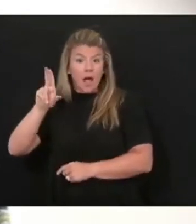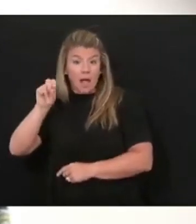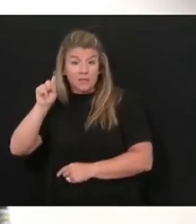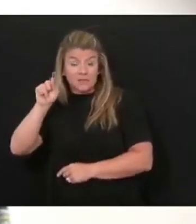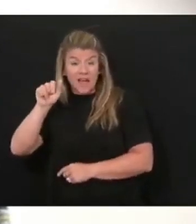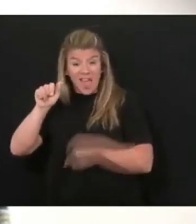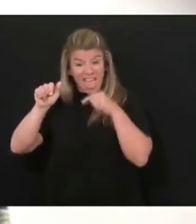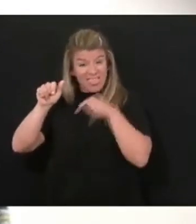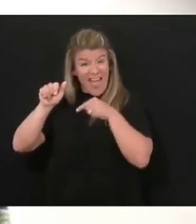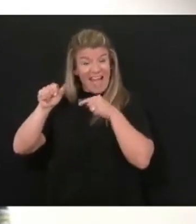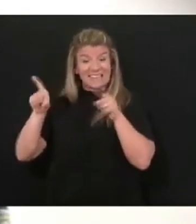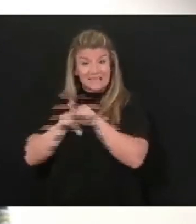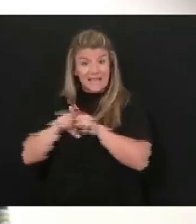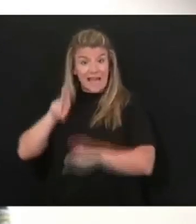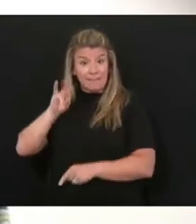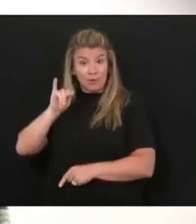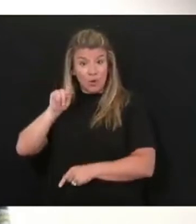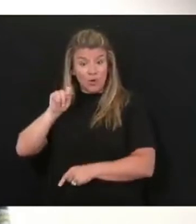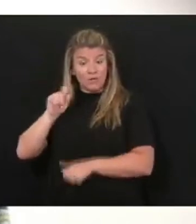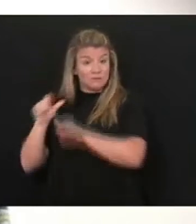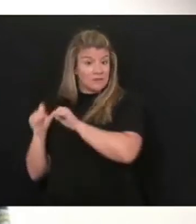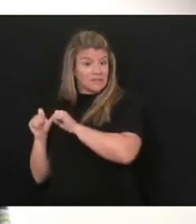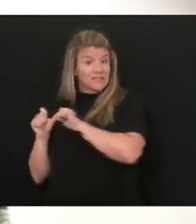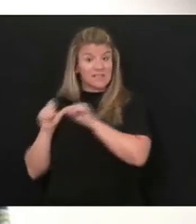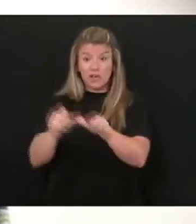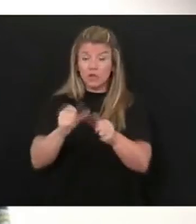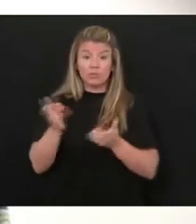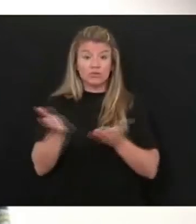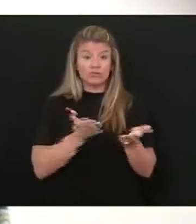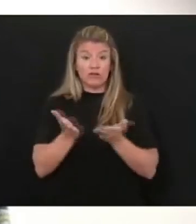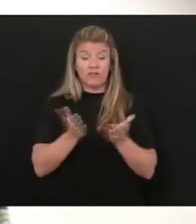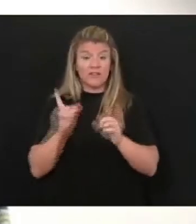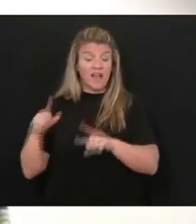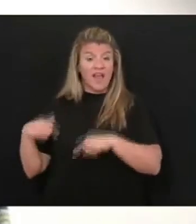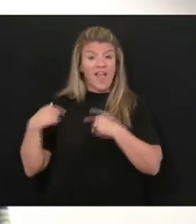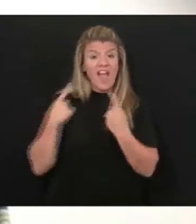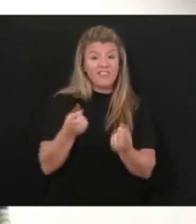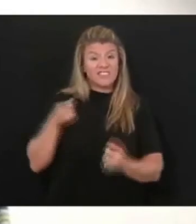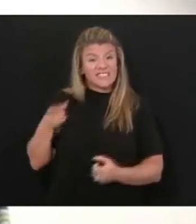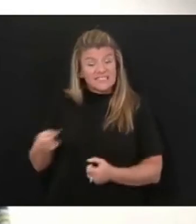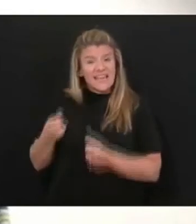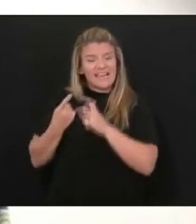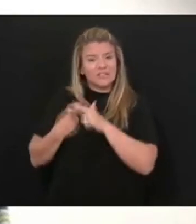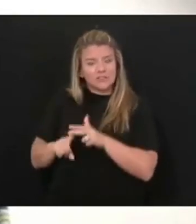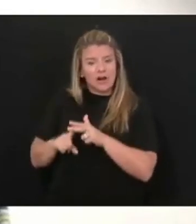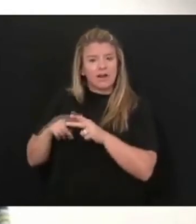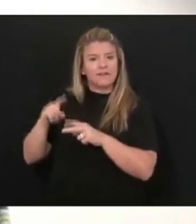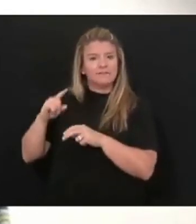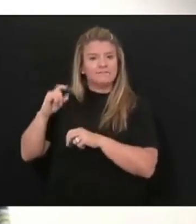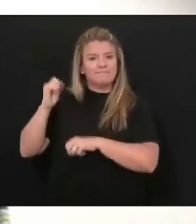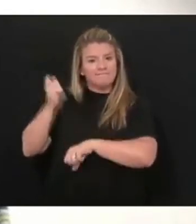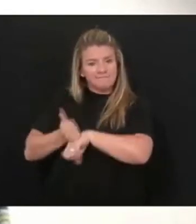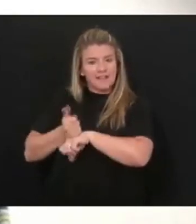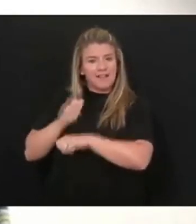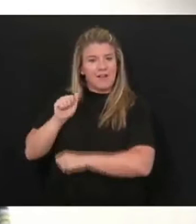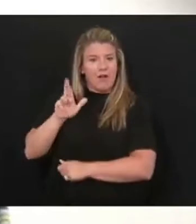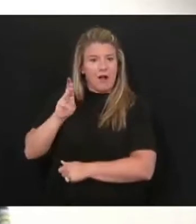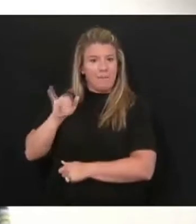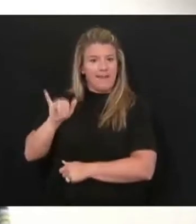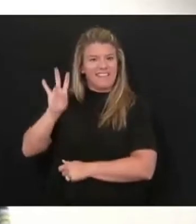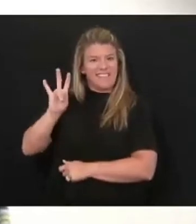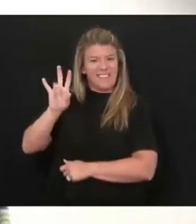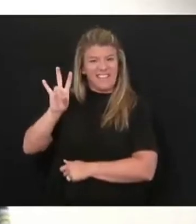continuous service since it helped form the Continental Army in 1775 at the direct